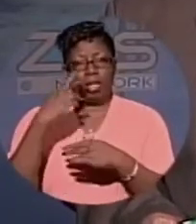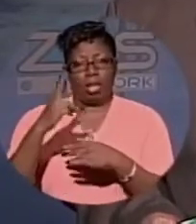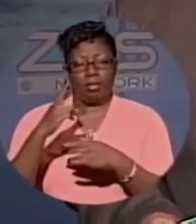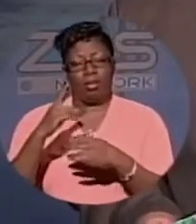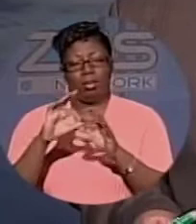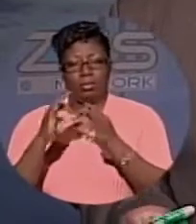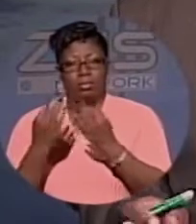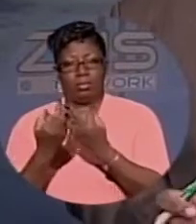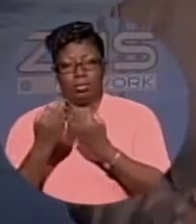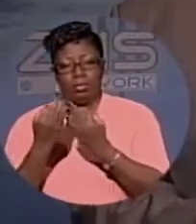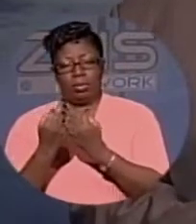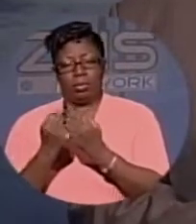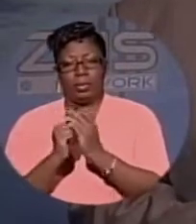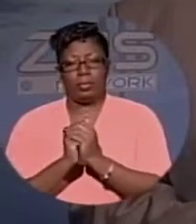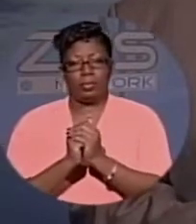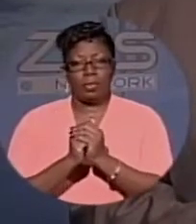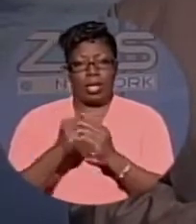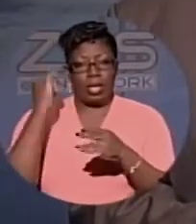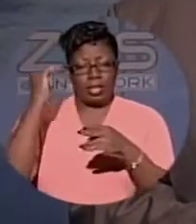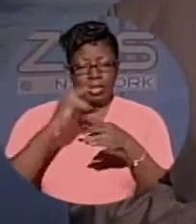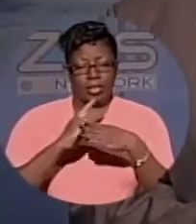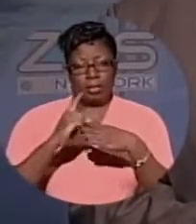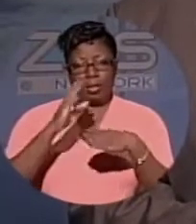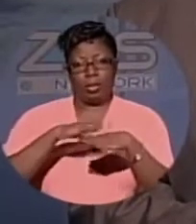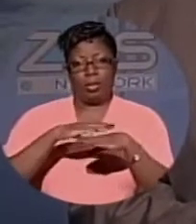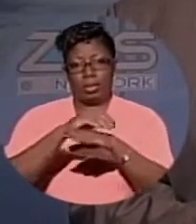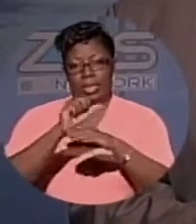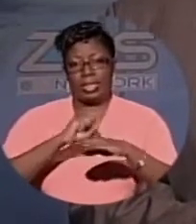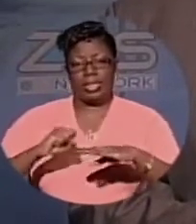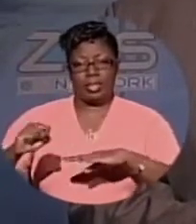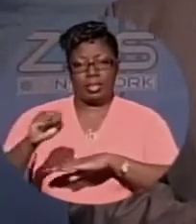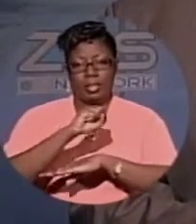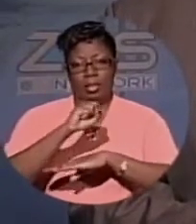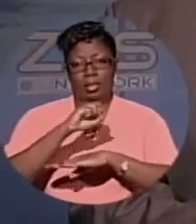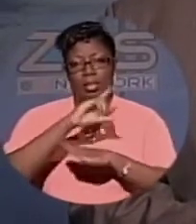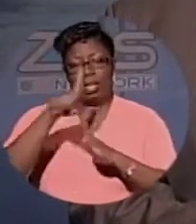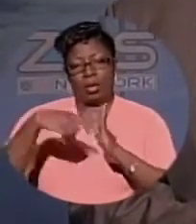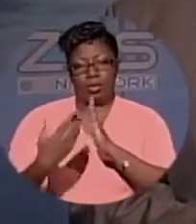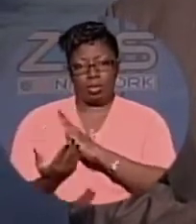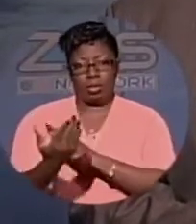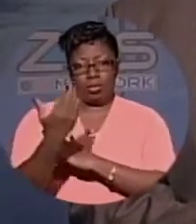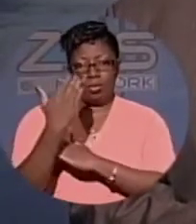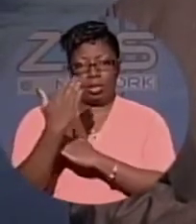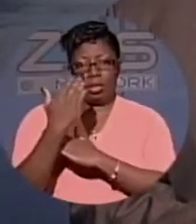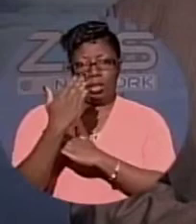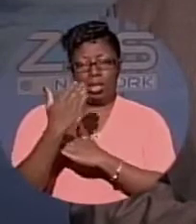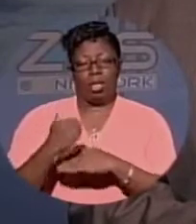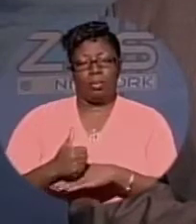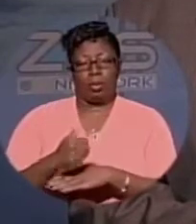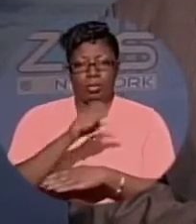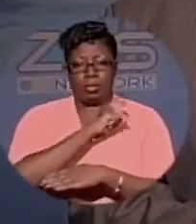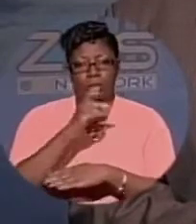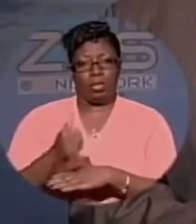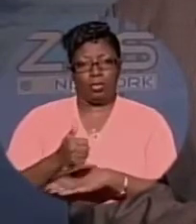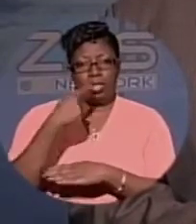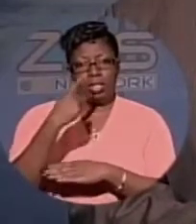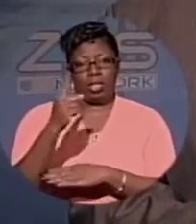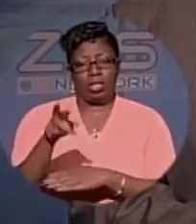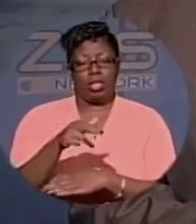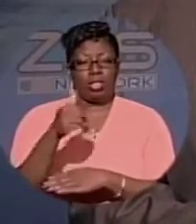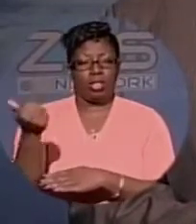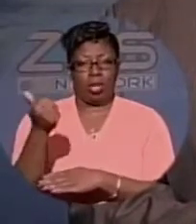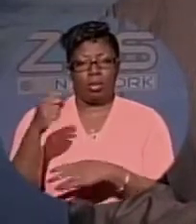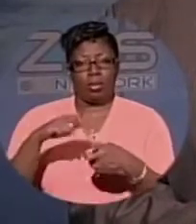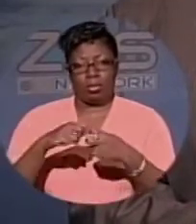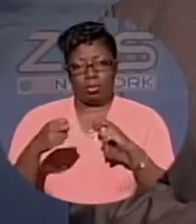Detectives called to the scene of those incidents within hours of each other this morning. But senior police officials want you to know that they're going to solve these